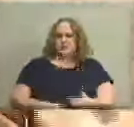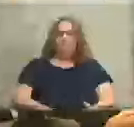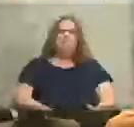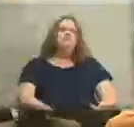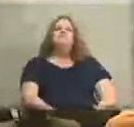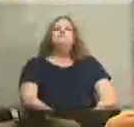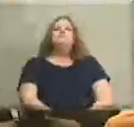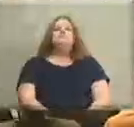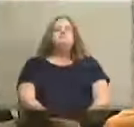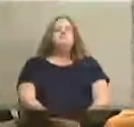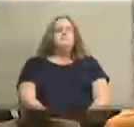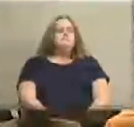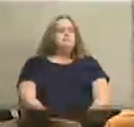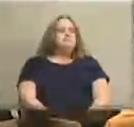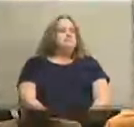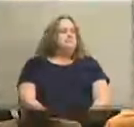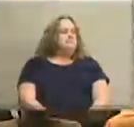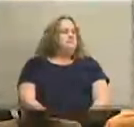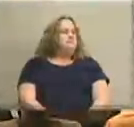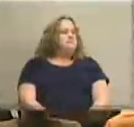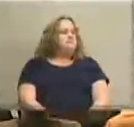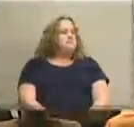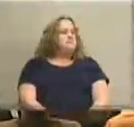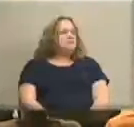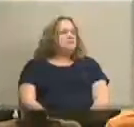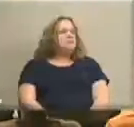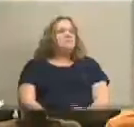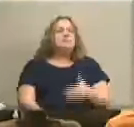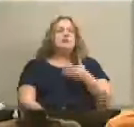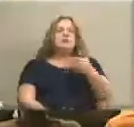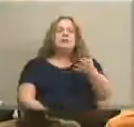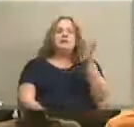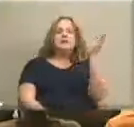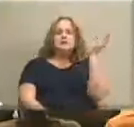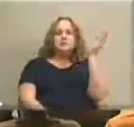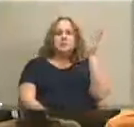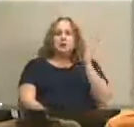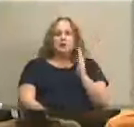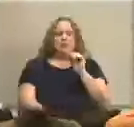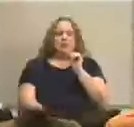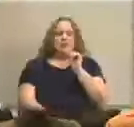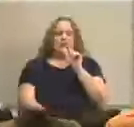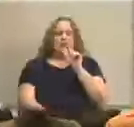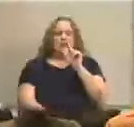our next speaker is Alan Jones Alan Jones